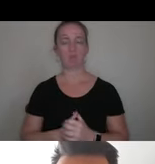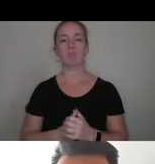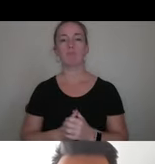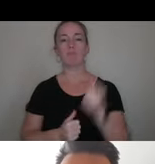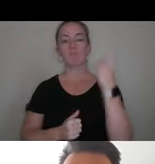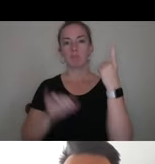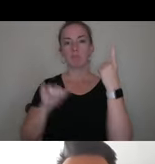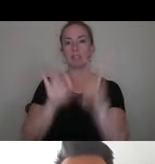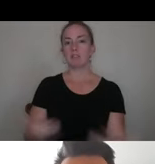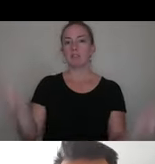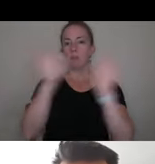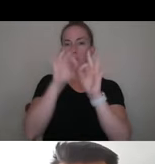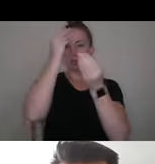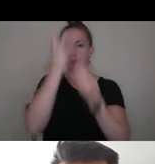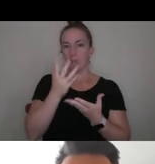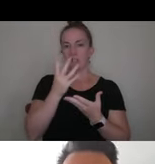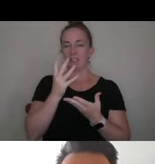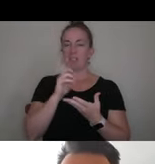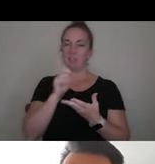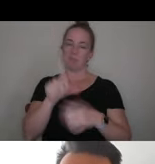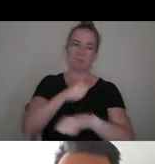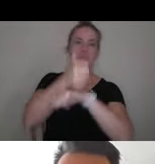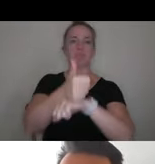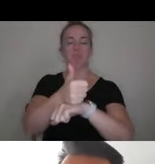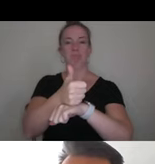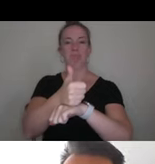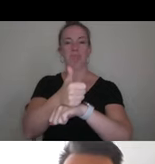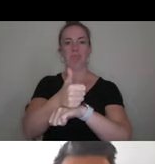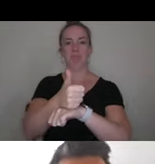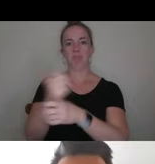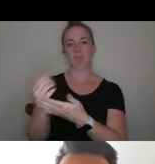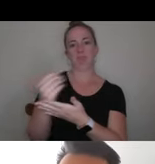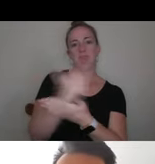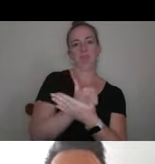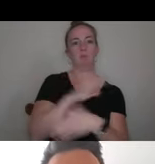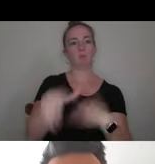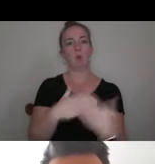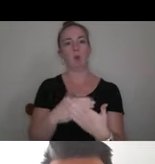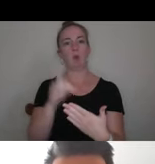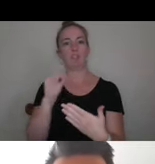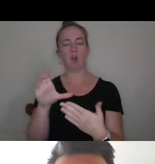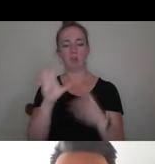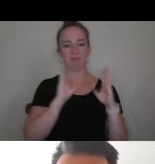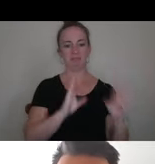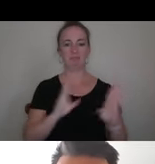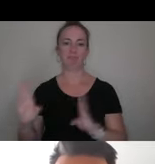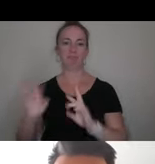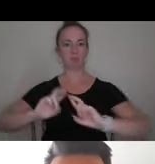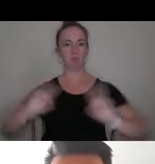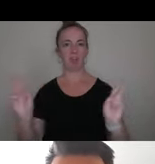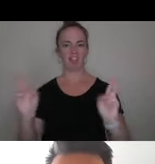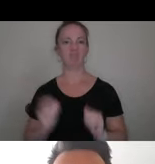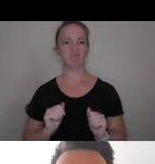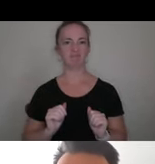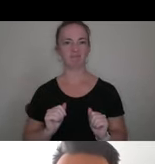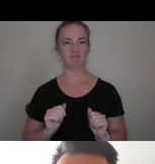important information that kind of sets the stage, gets all of our documents, you know, get our ducks in a row, I guess, is this type of